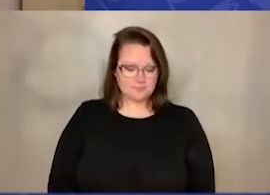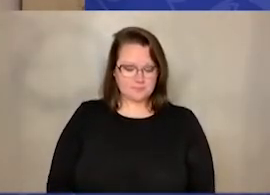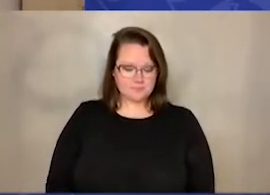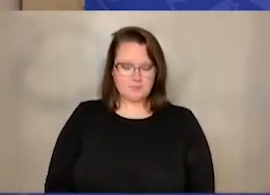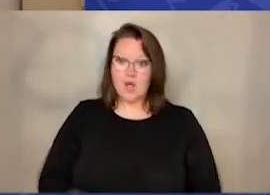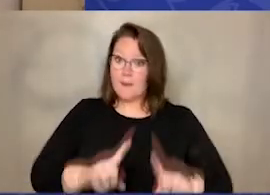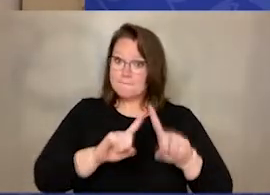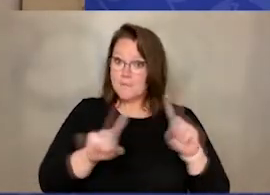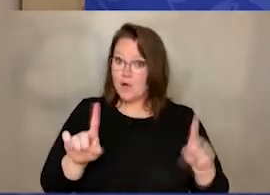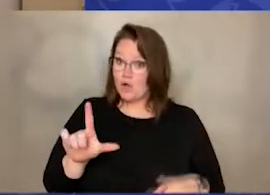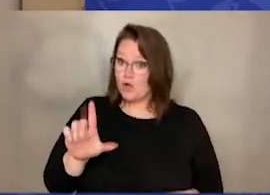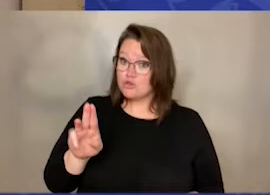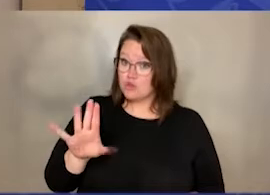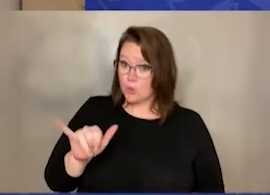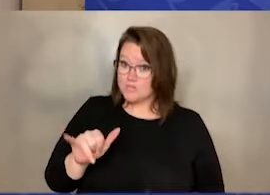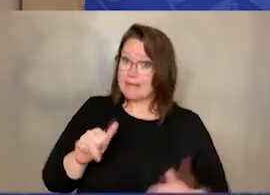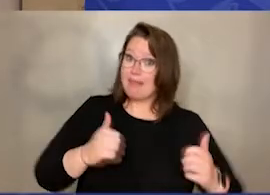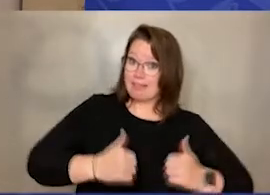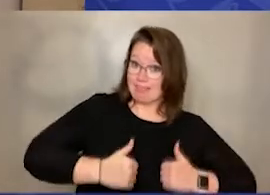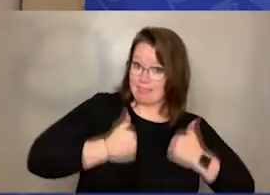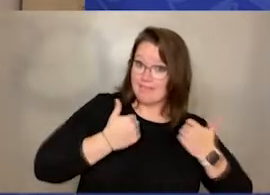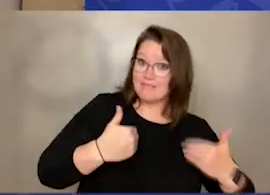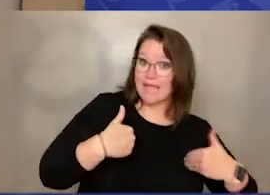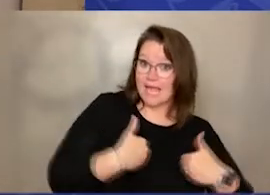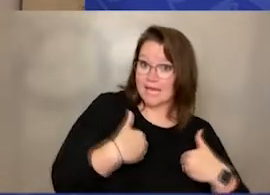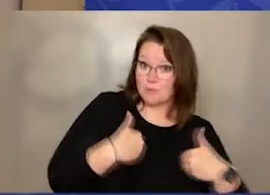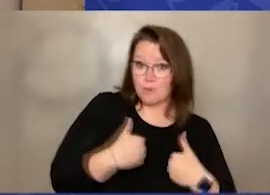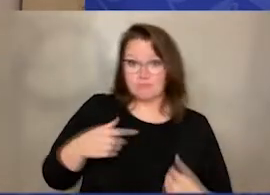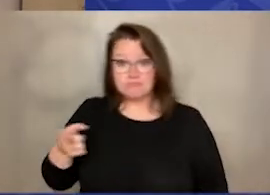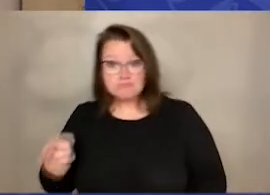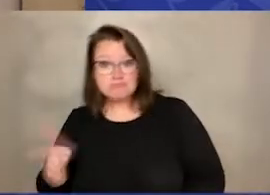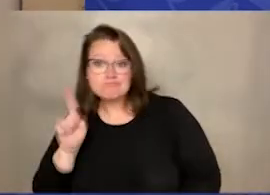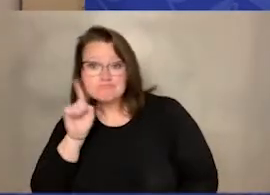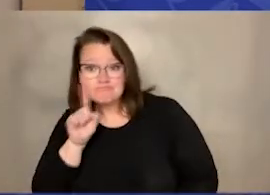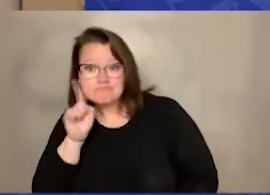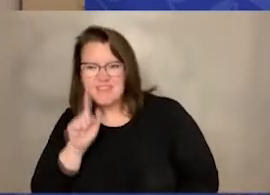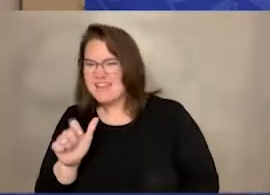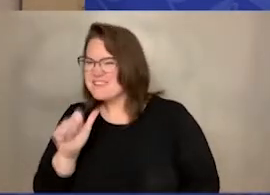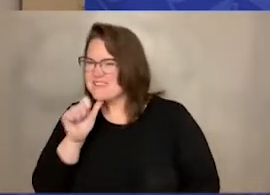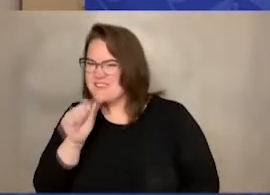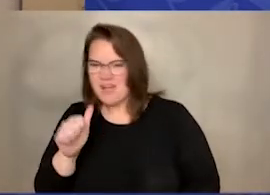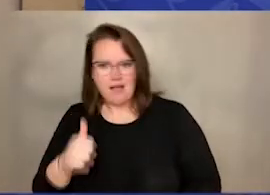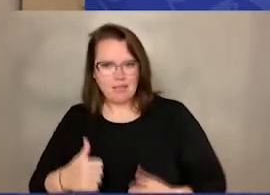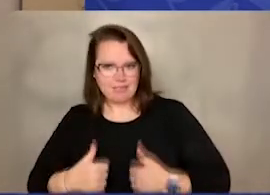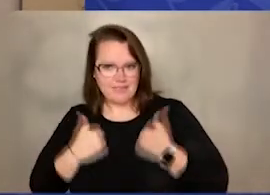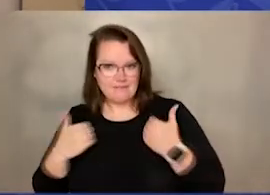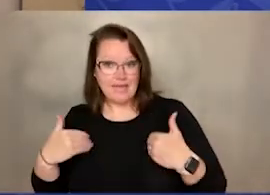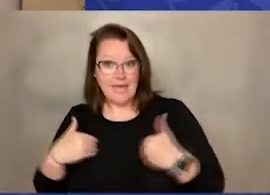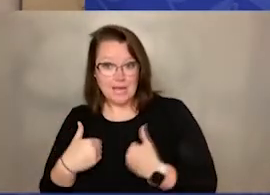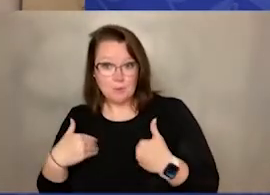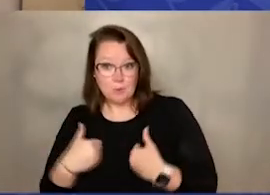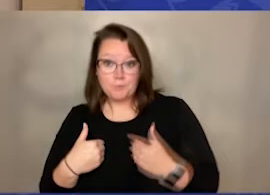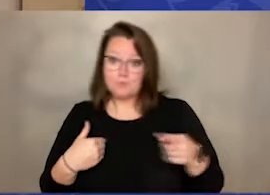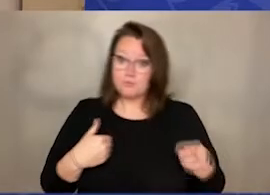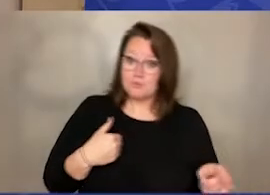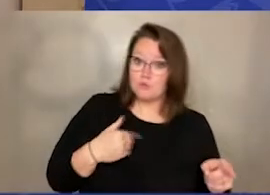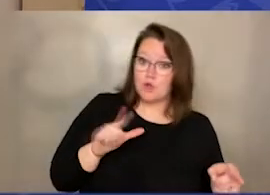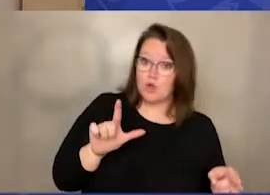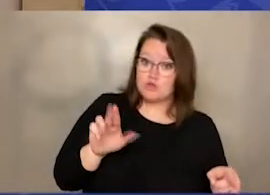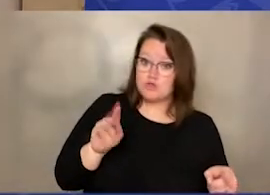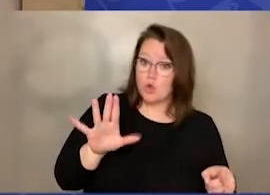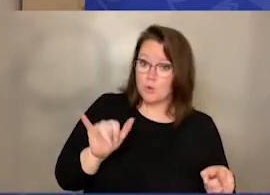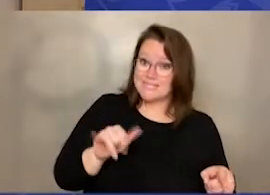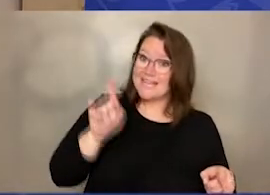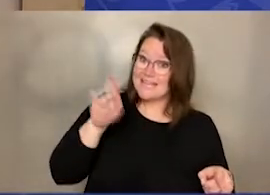Lucy is a living animal and the stuffed guinea pig is a non-living animal. Lucy needs food